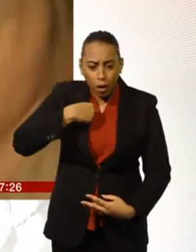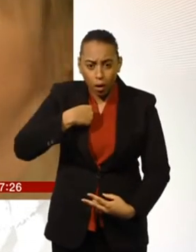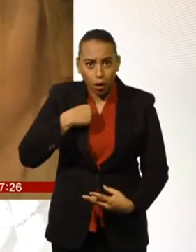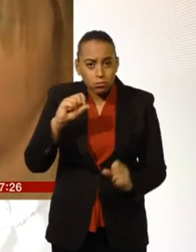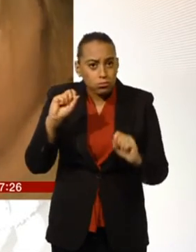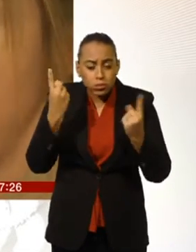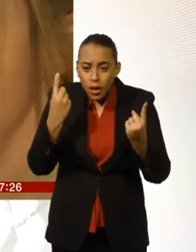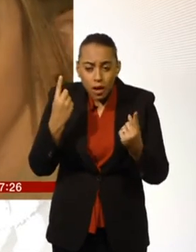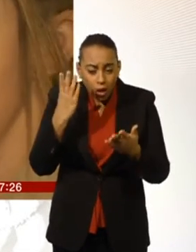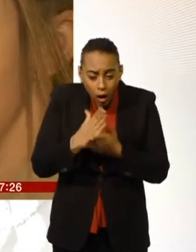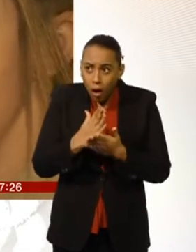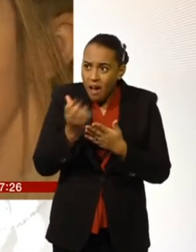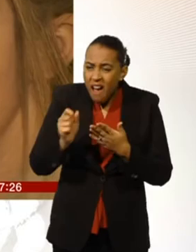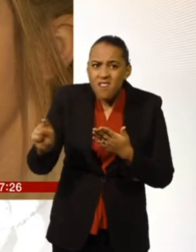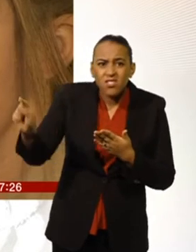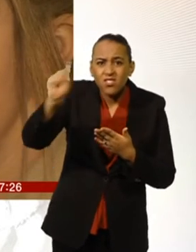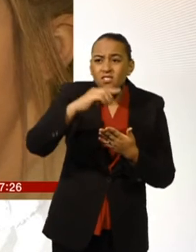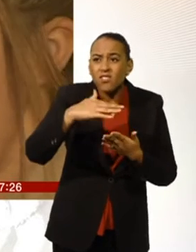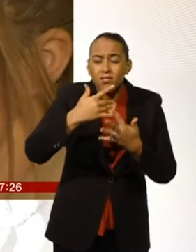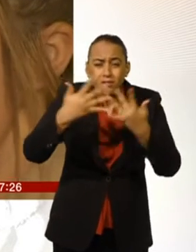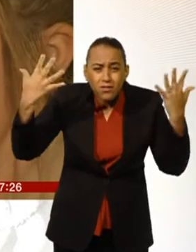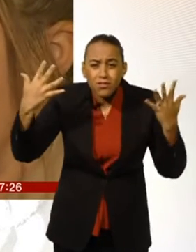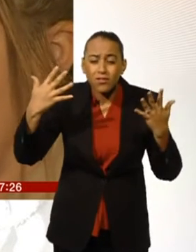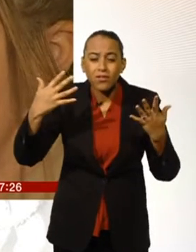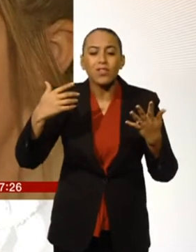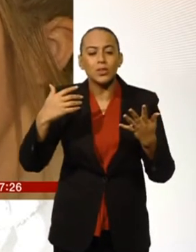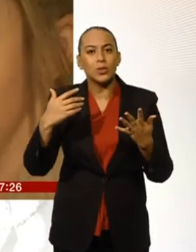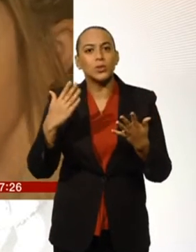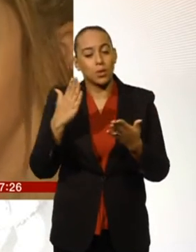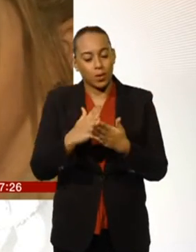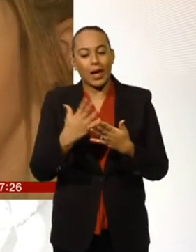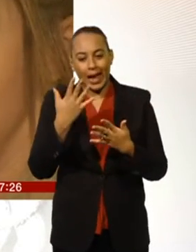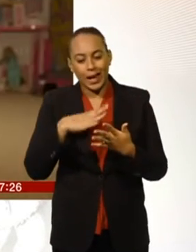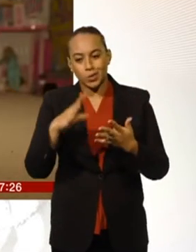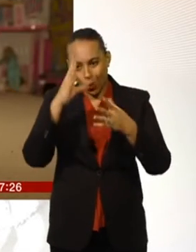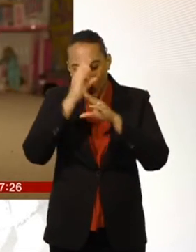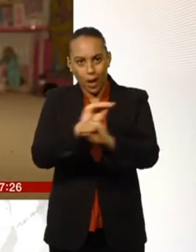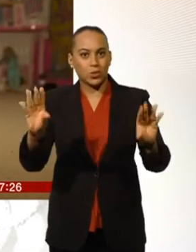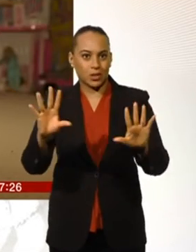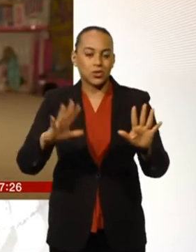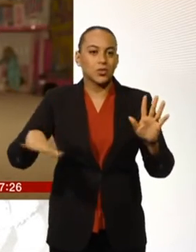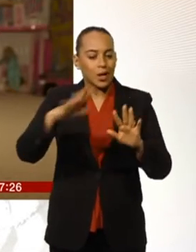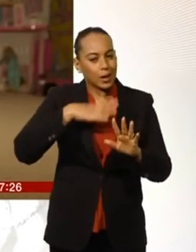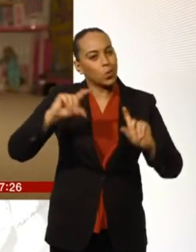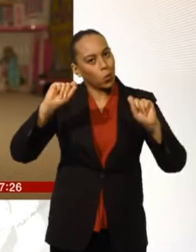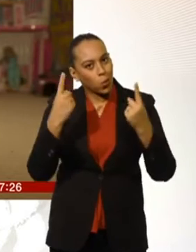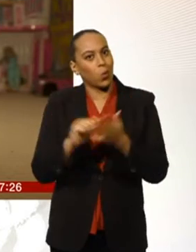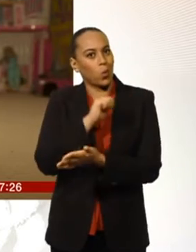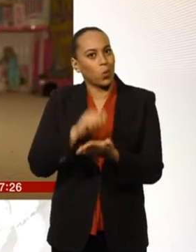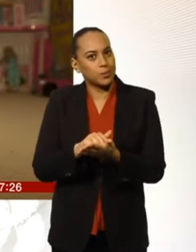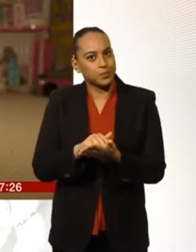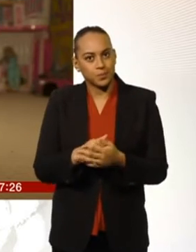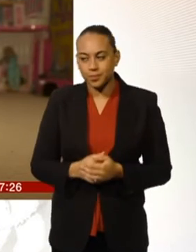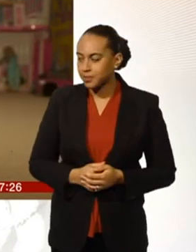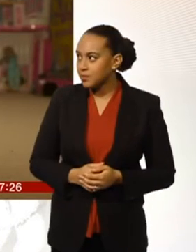no idea that this was even something. So it is, it's an education that needs to be out there. Officially, it's known as